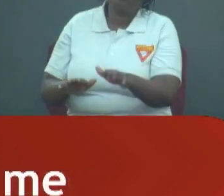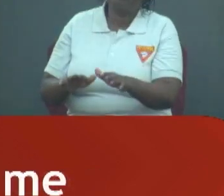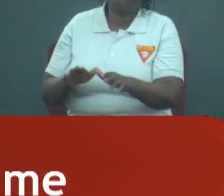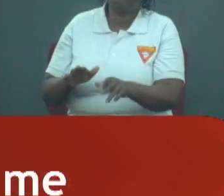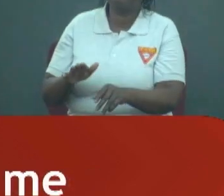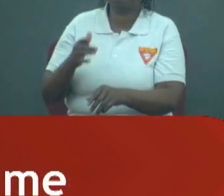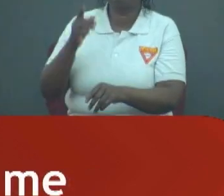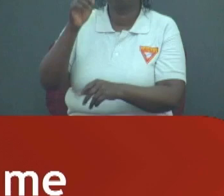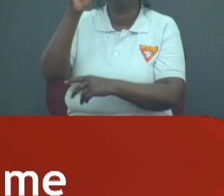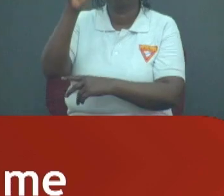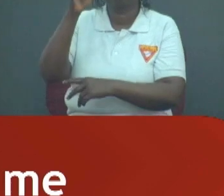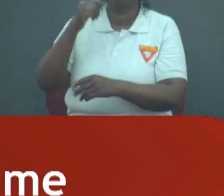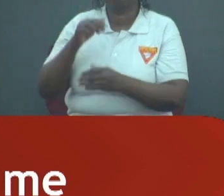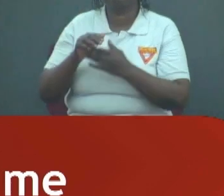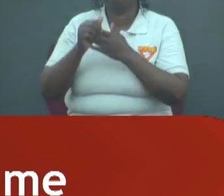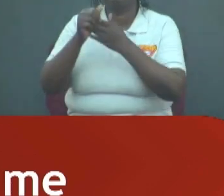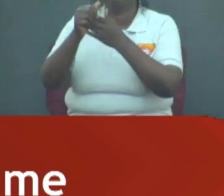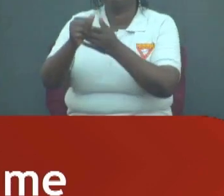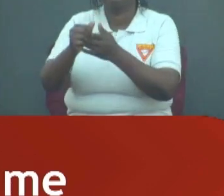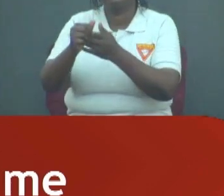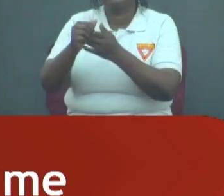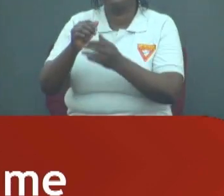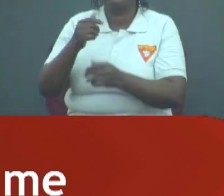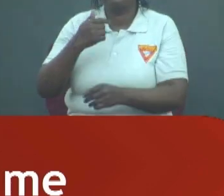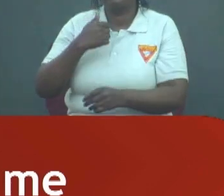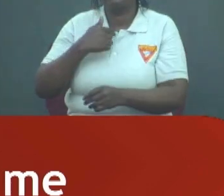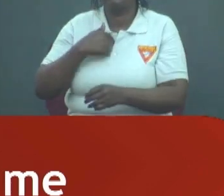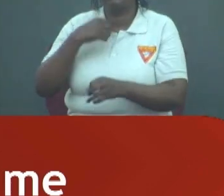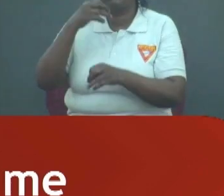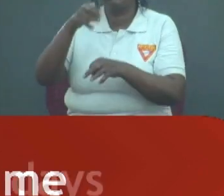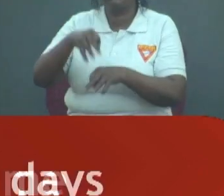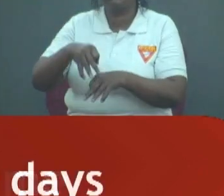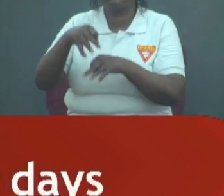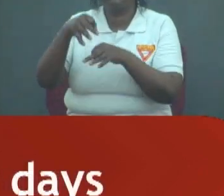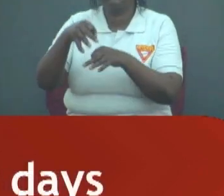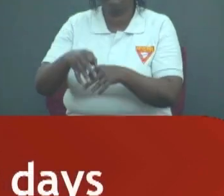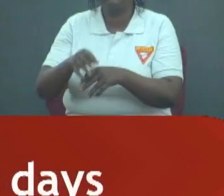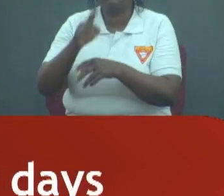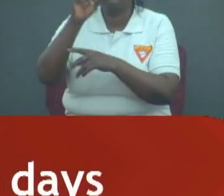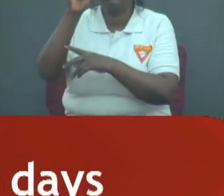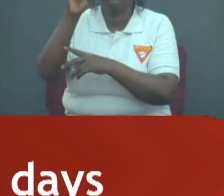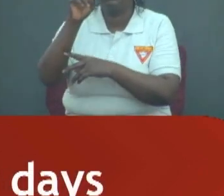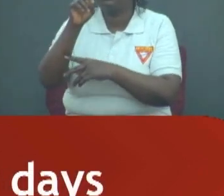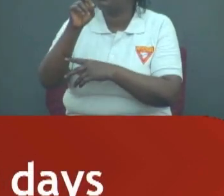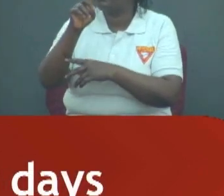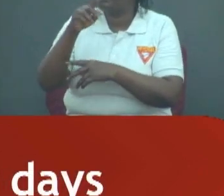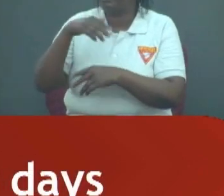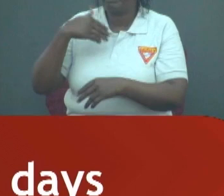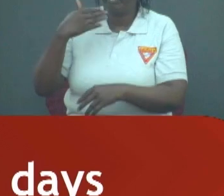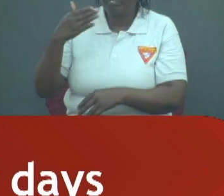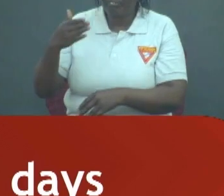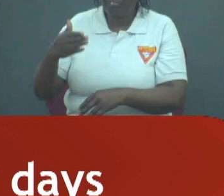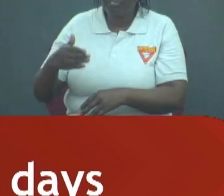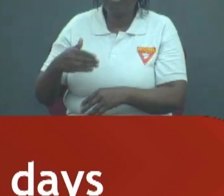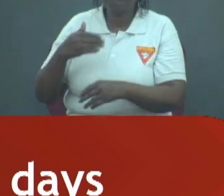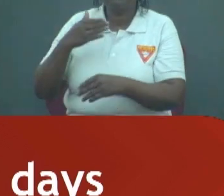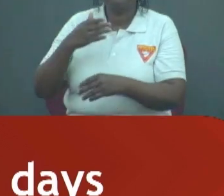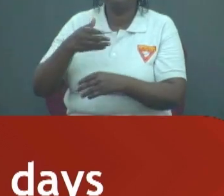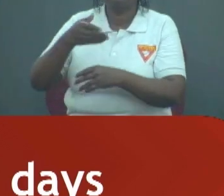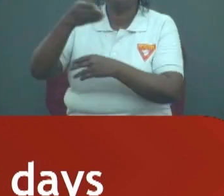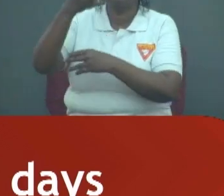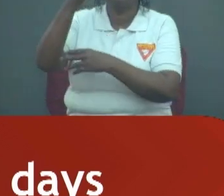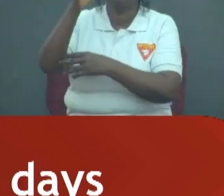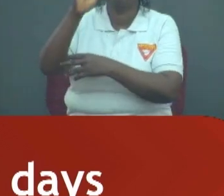step by you lead me, and I will follow you. Can we start over? Oh God, let's go sing.